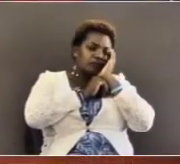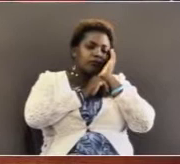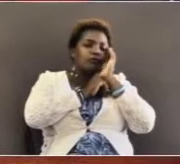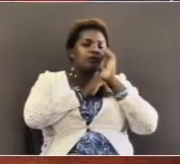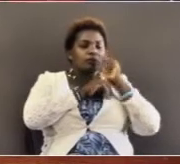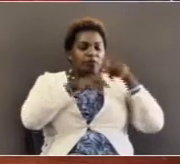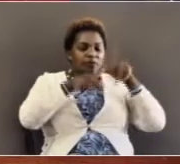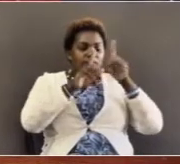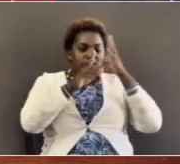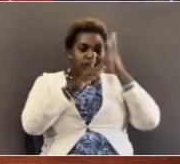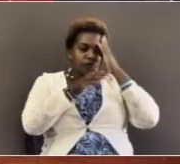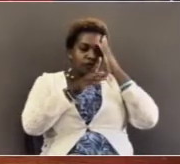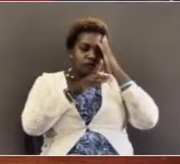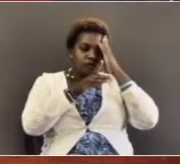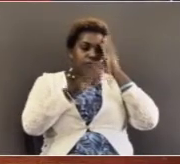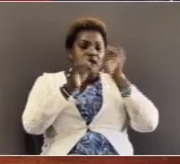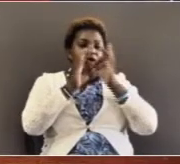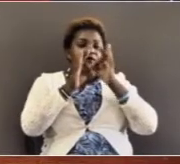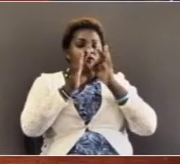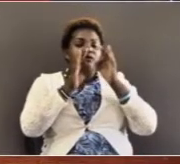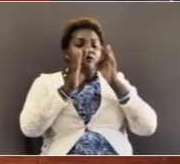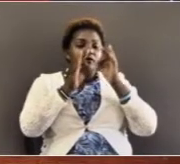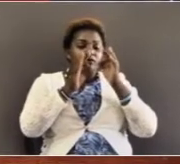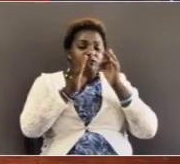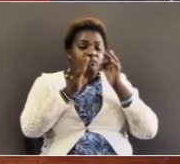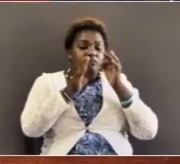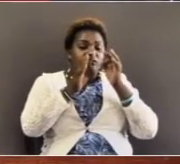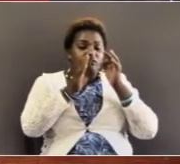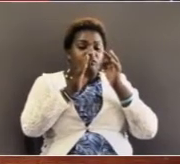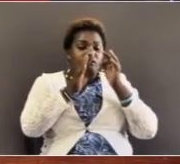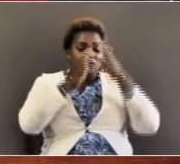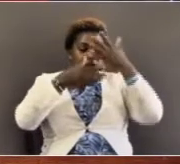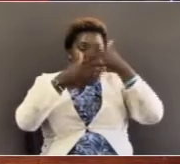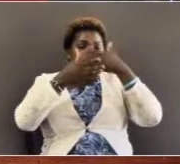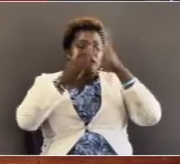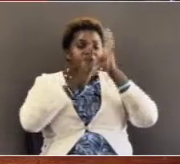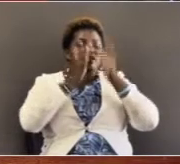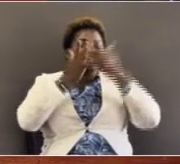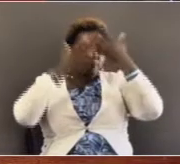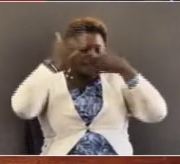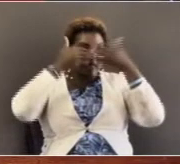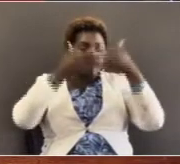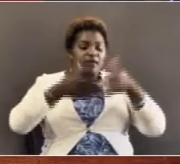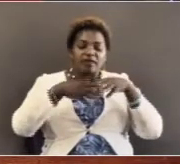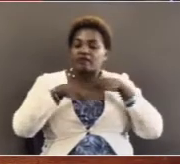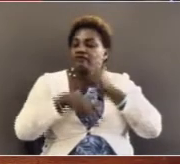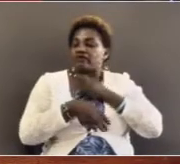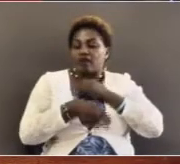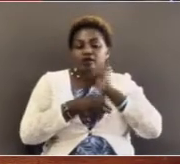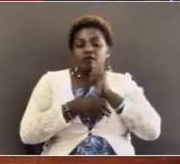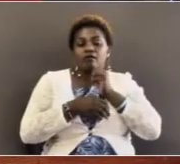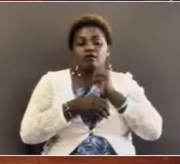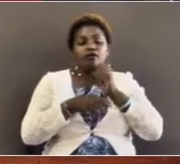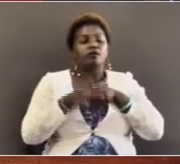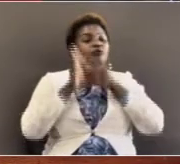but they knew as long as he is there there is nothing to fear. This is